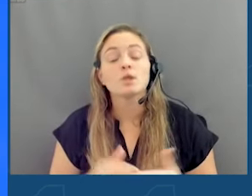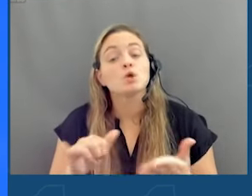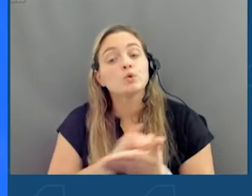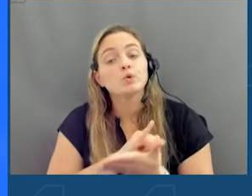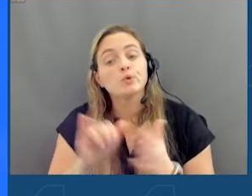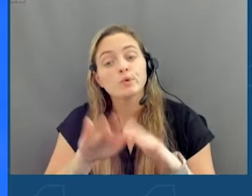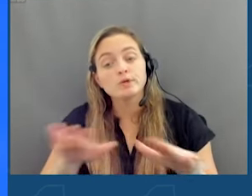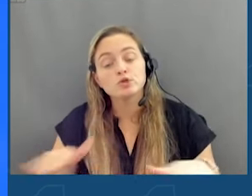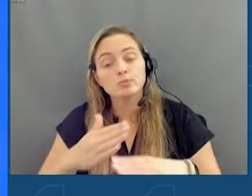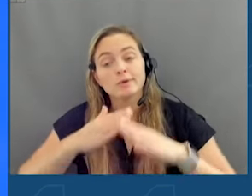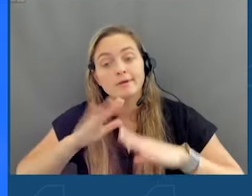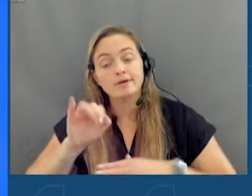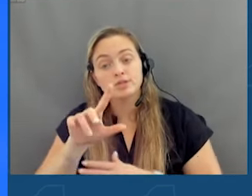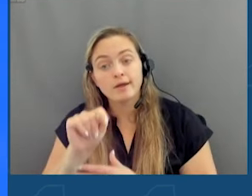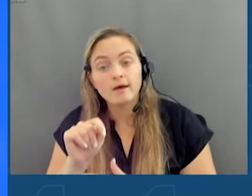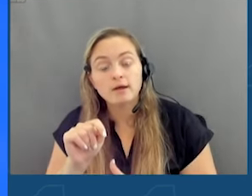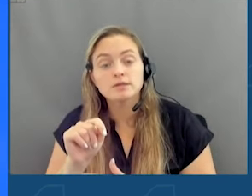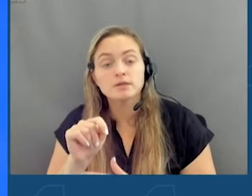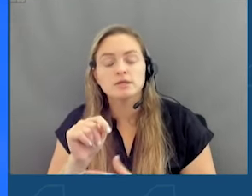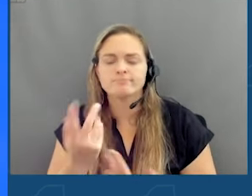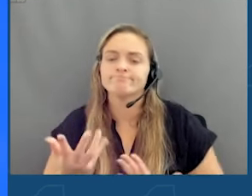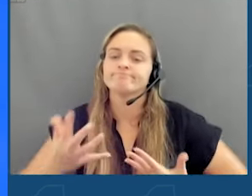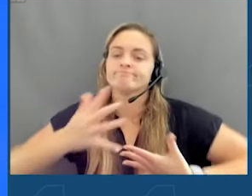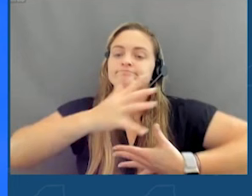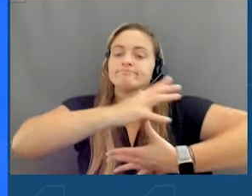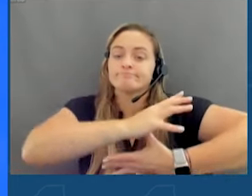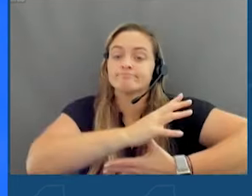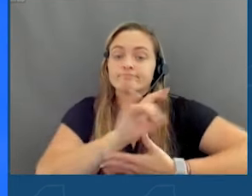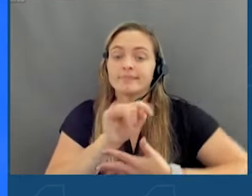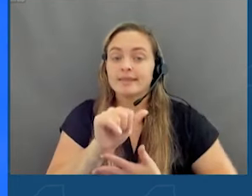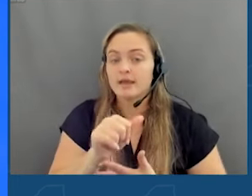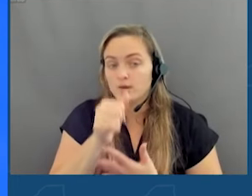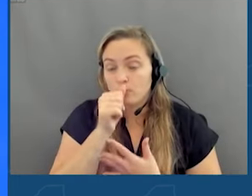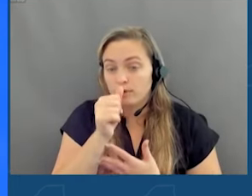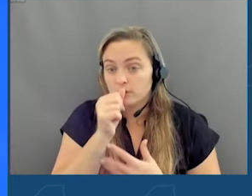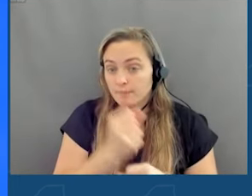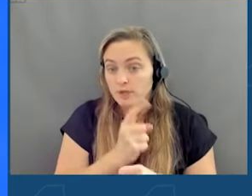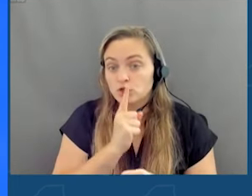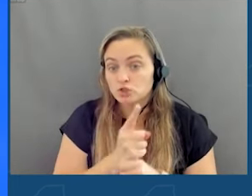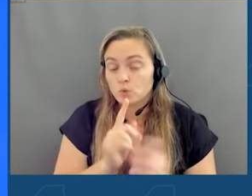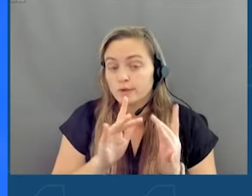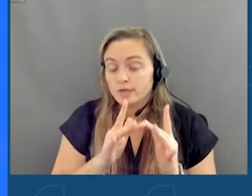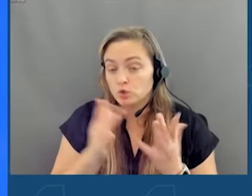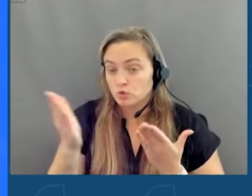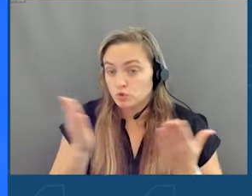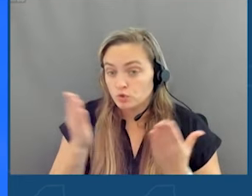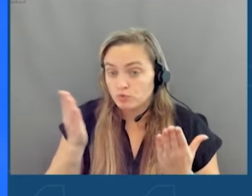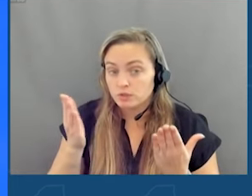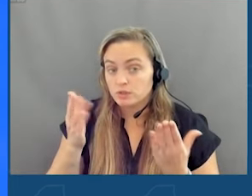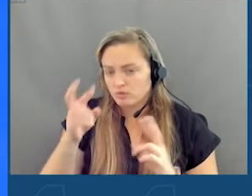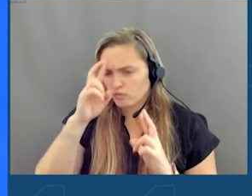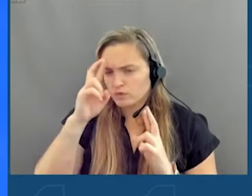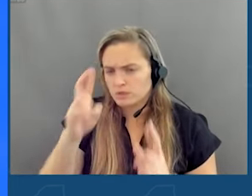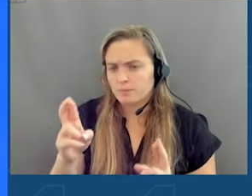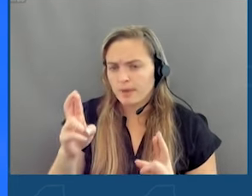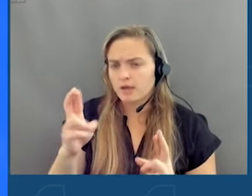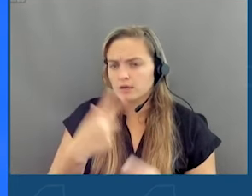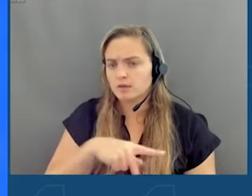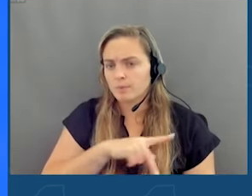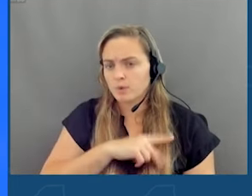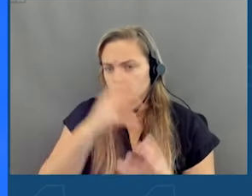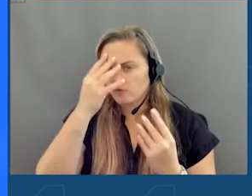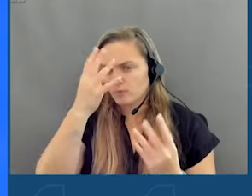Children Protection Act prioritizes data privacy by ensuring that digital services respect their personal